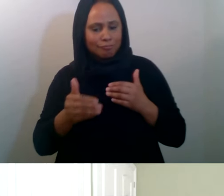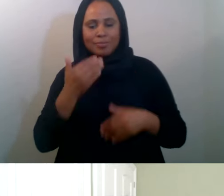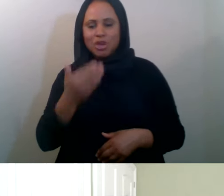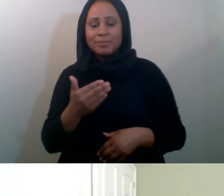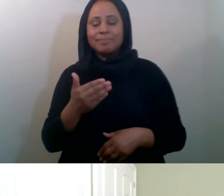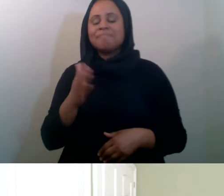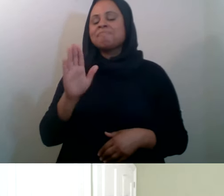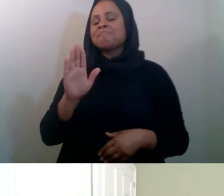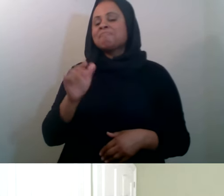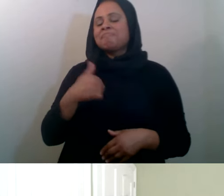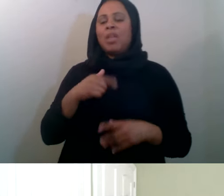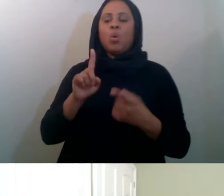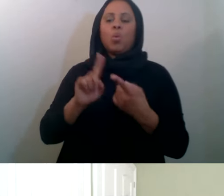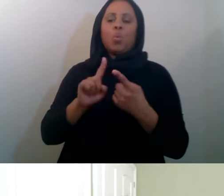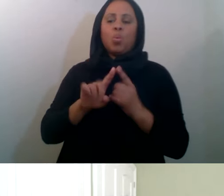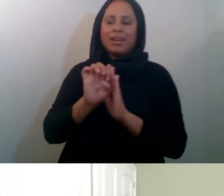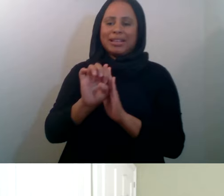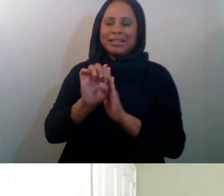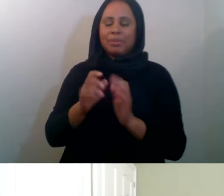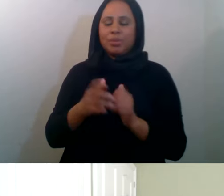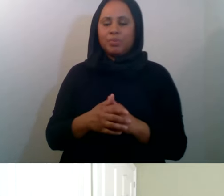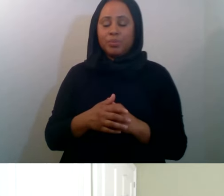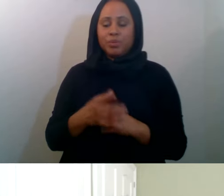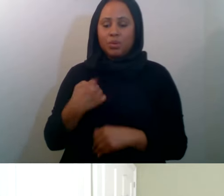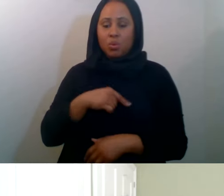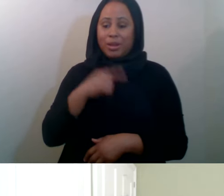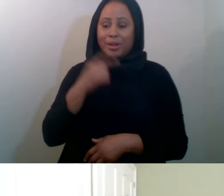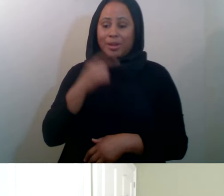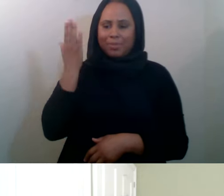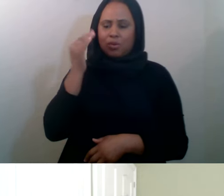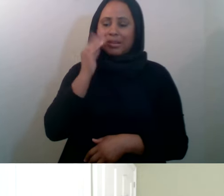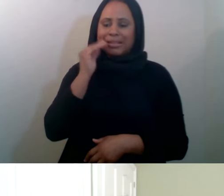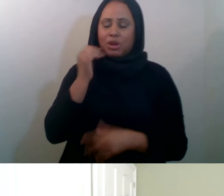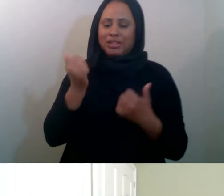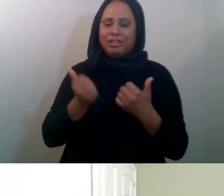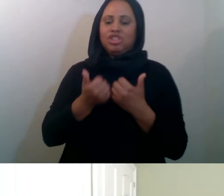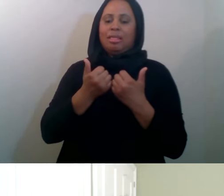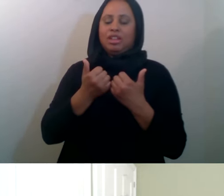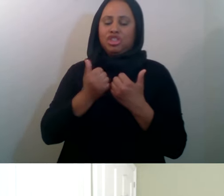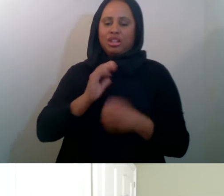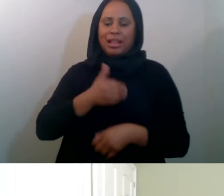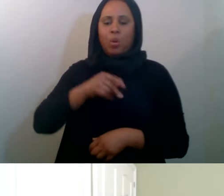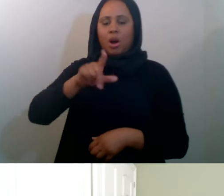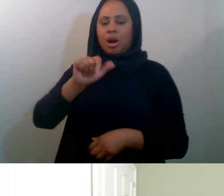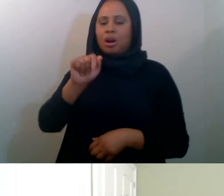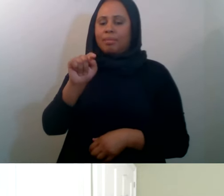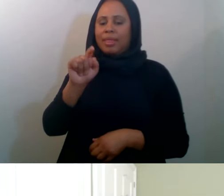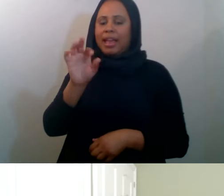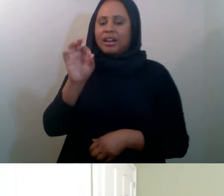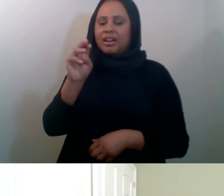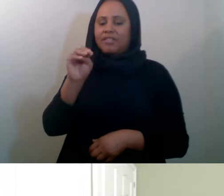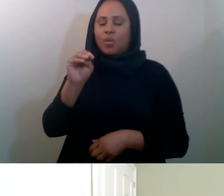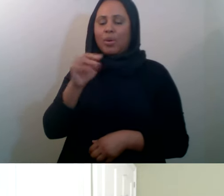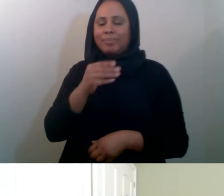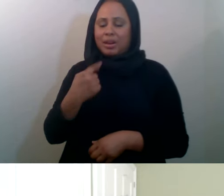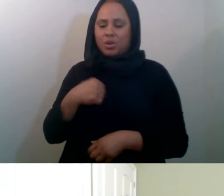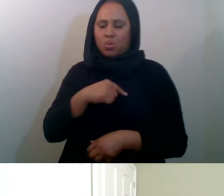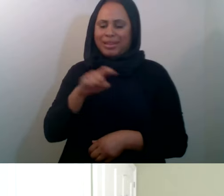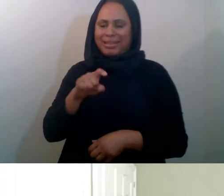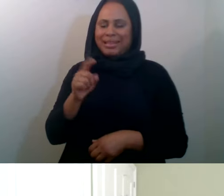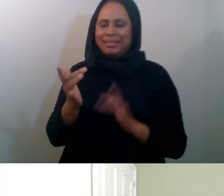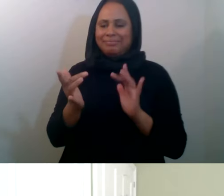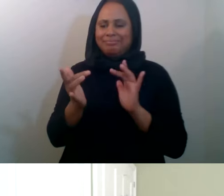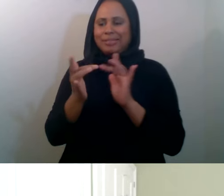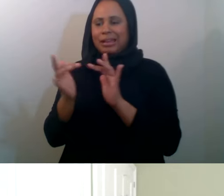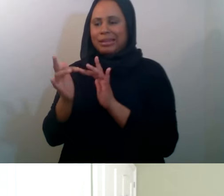give you one example. Um, we were going through a specific challenge as a platform and, um, we needed to be in touch with